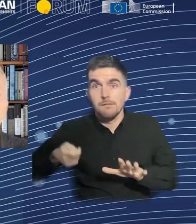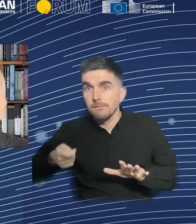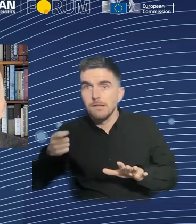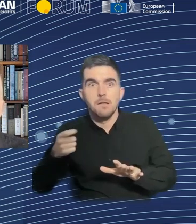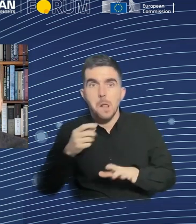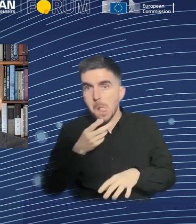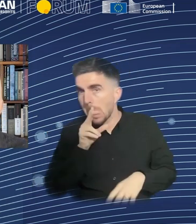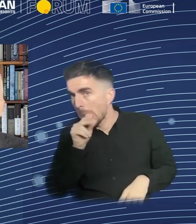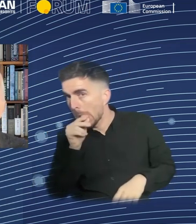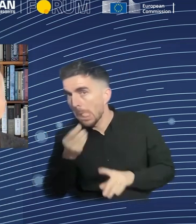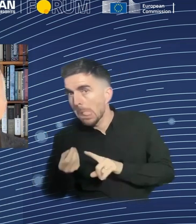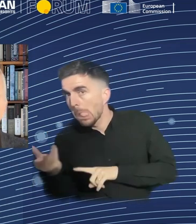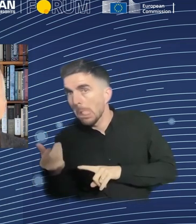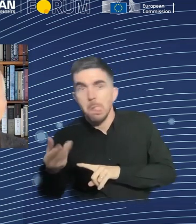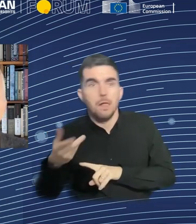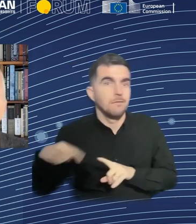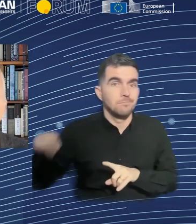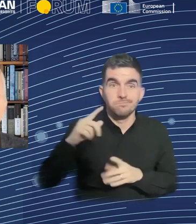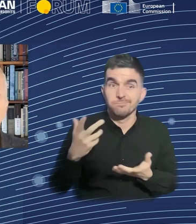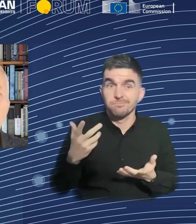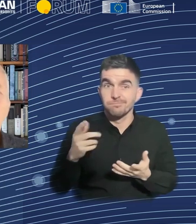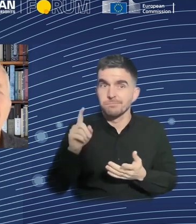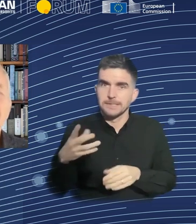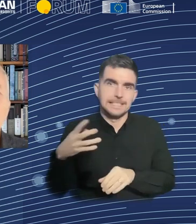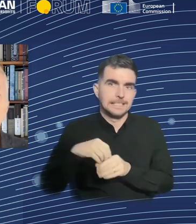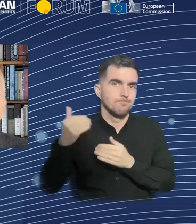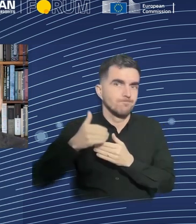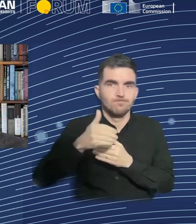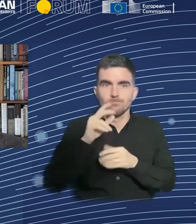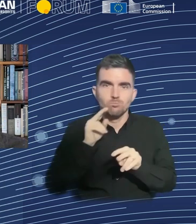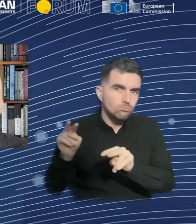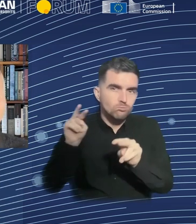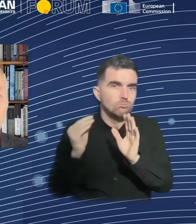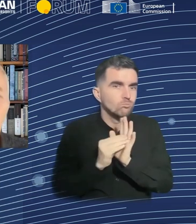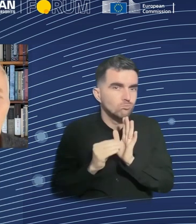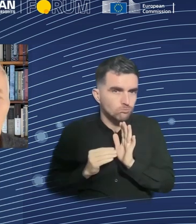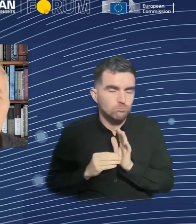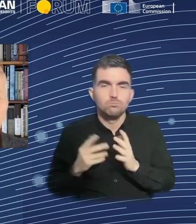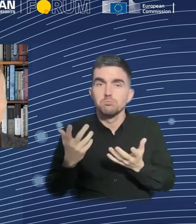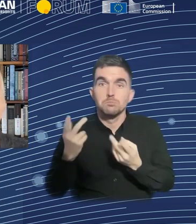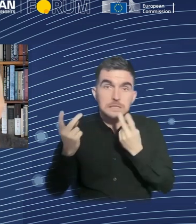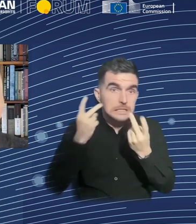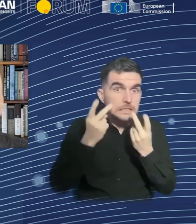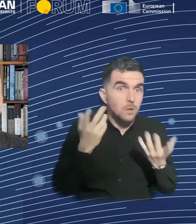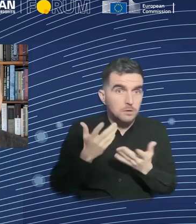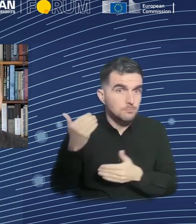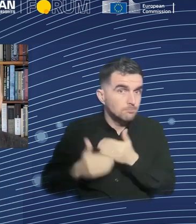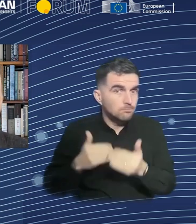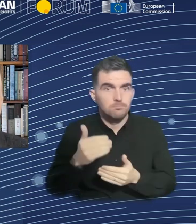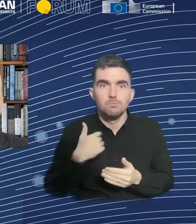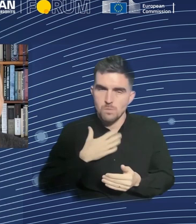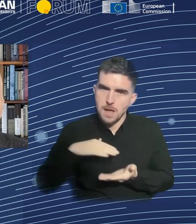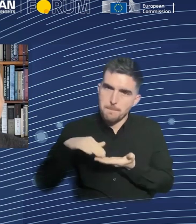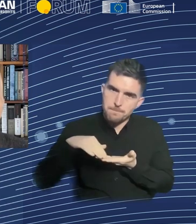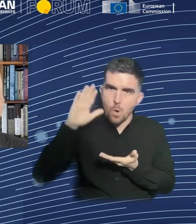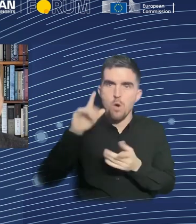that we could have seen what they were up to as we went along. So we need to increase transparency now. And there's a thing called the Stanford